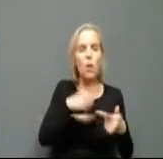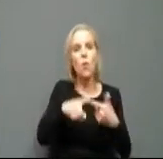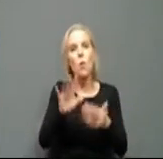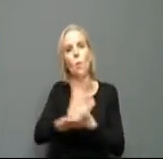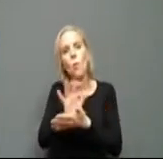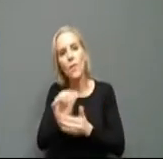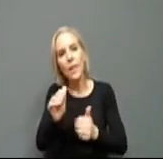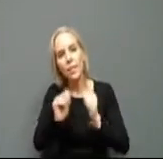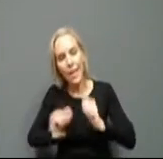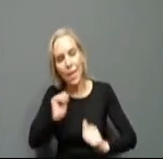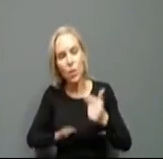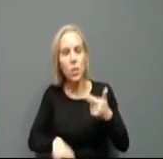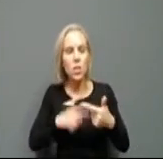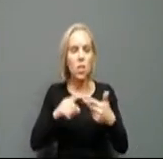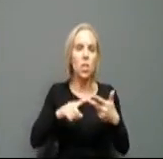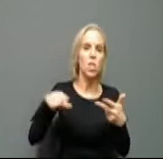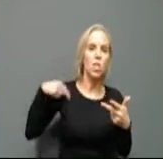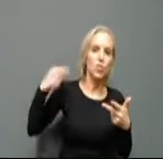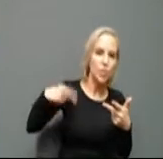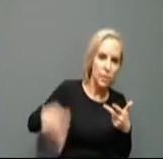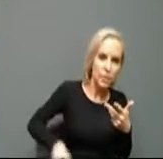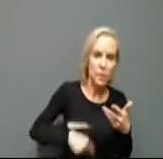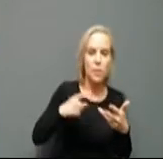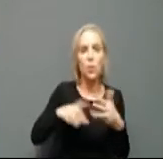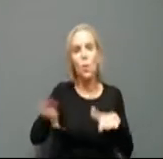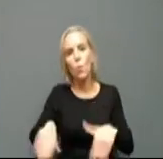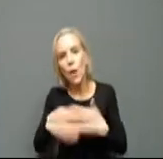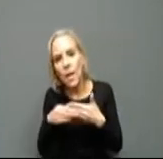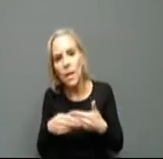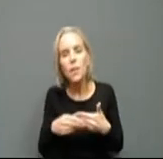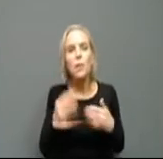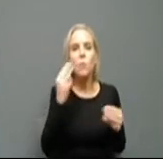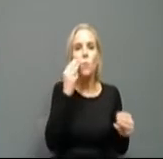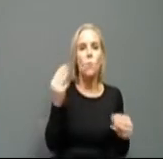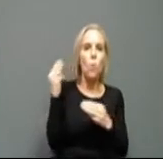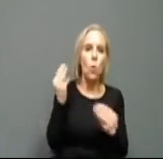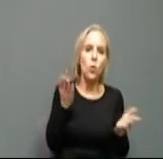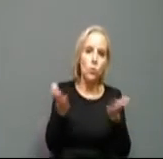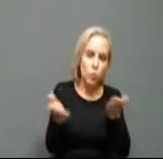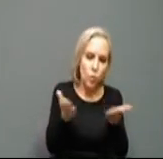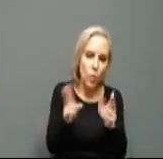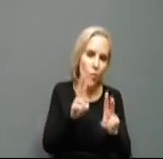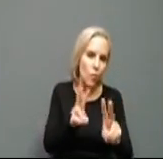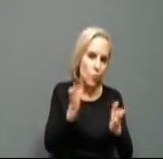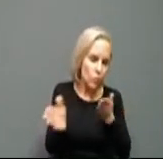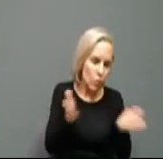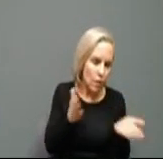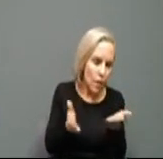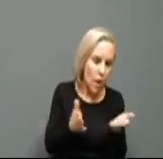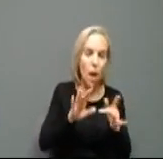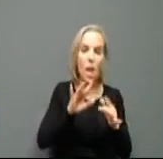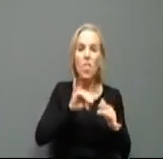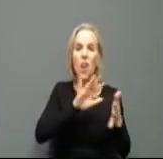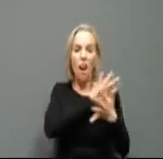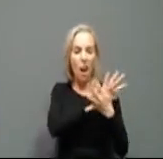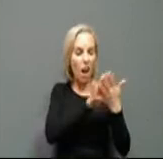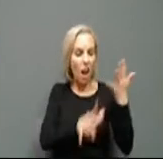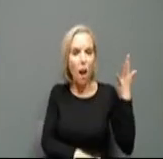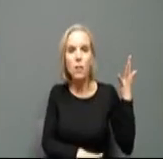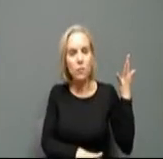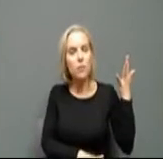gyms. It also includes weddings, memorial services, all of those activities that will be under